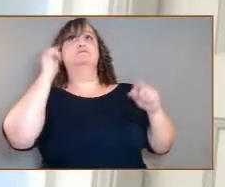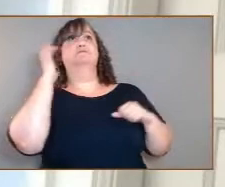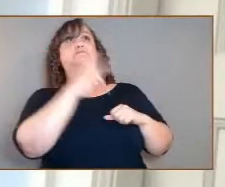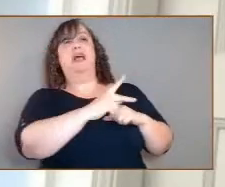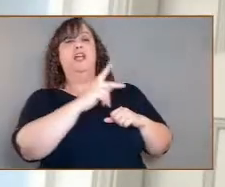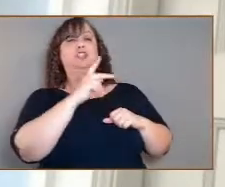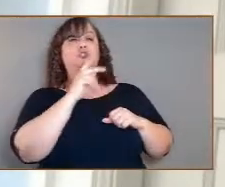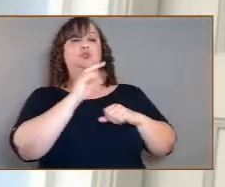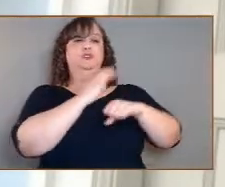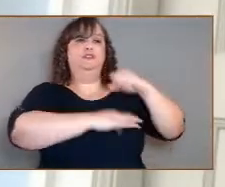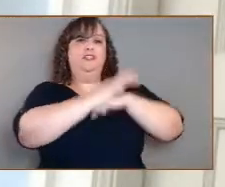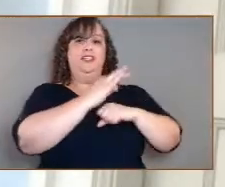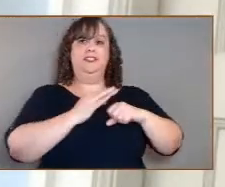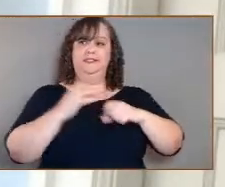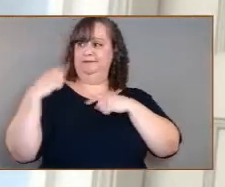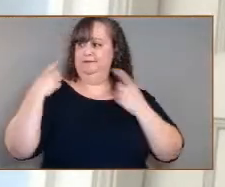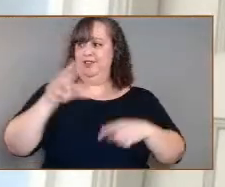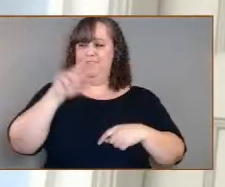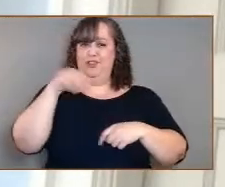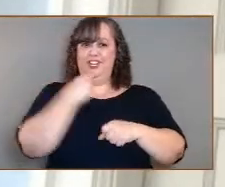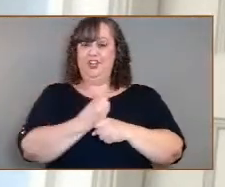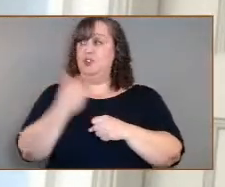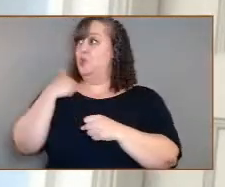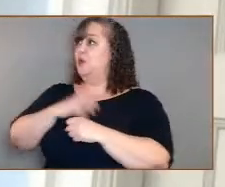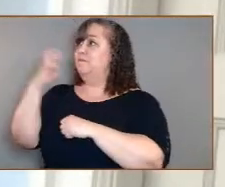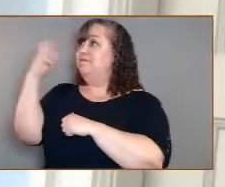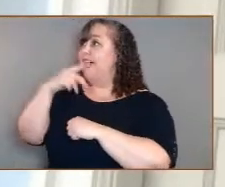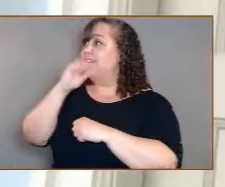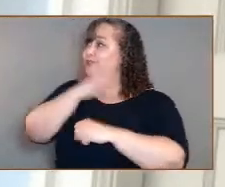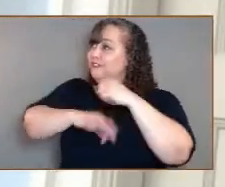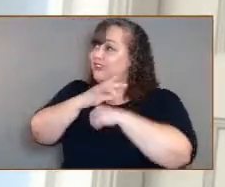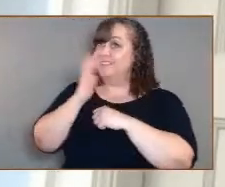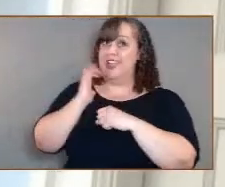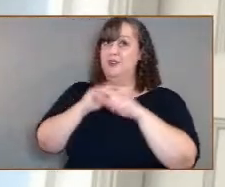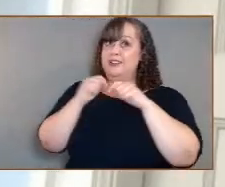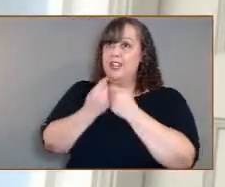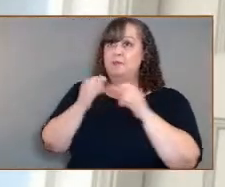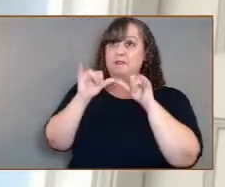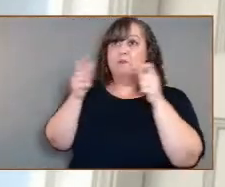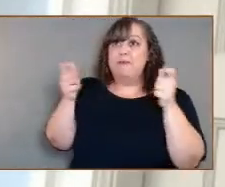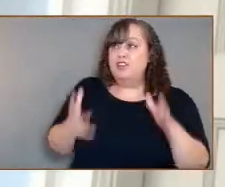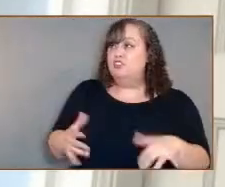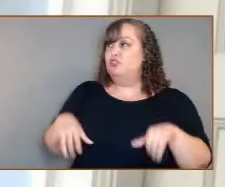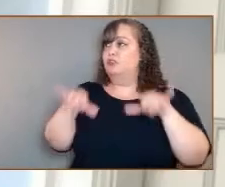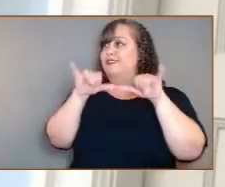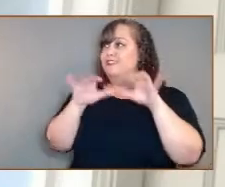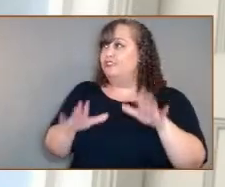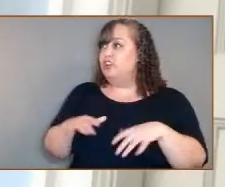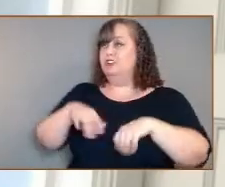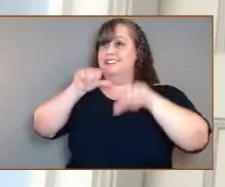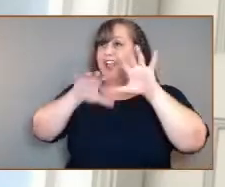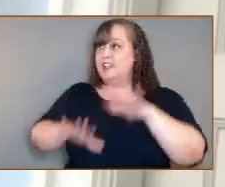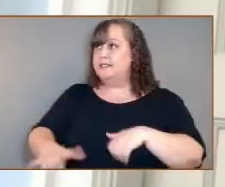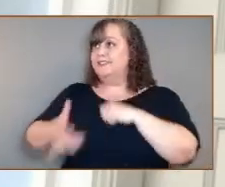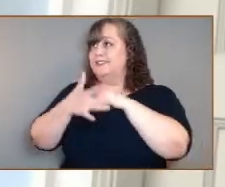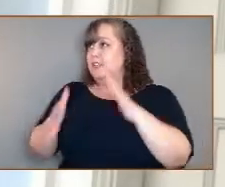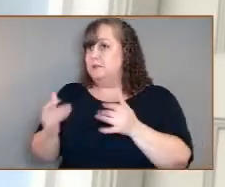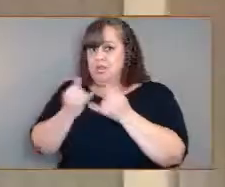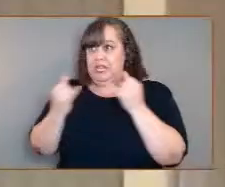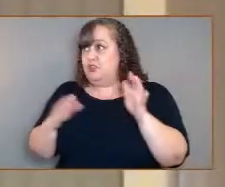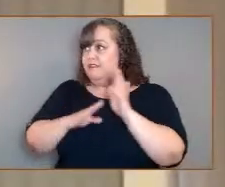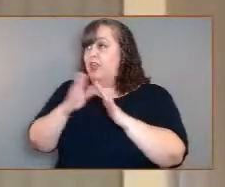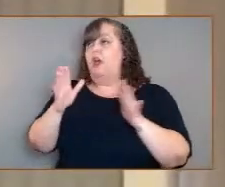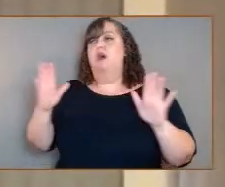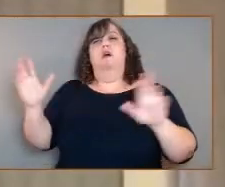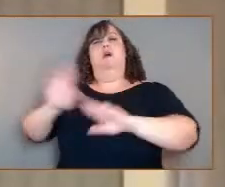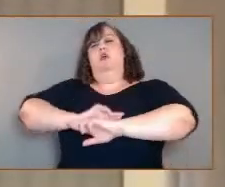back to Venus and our team of managers, engineers, scientists, technicians, and instrument developers are ready.